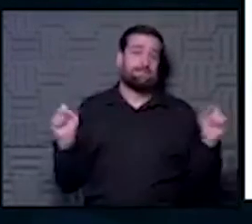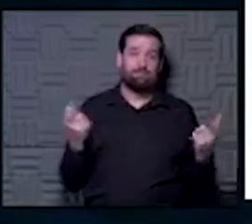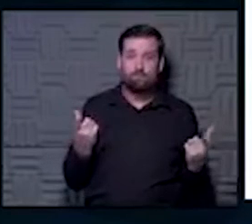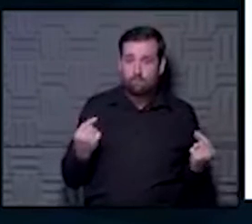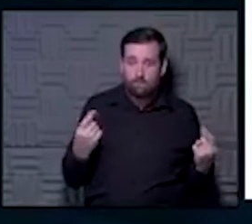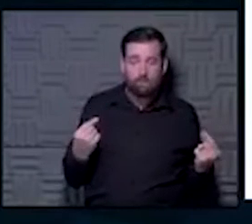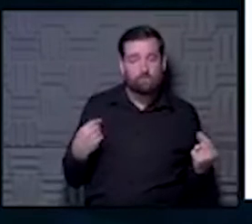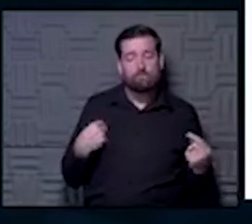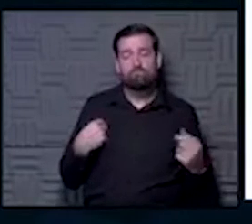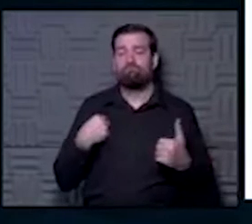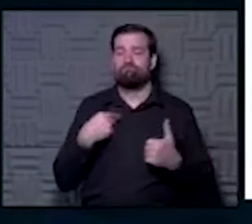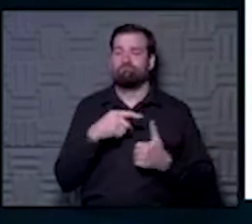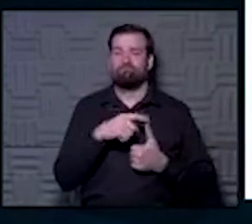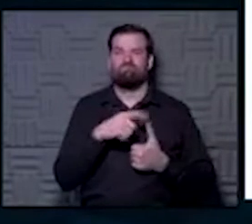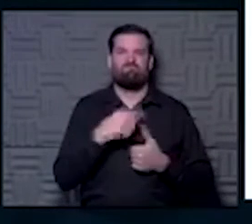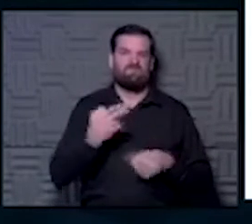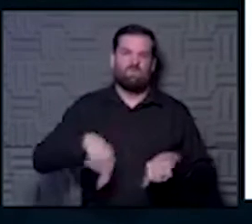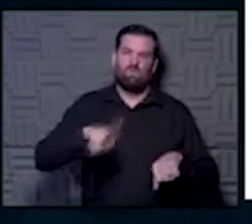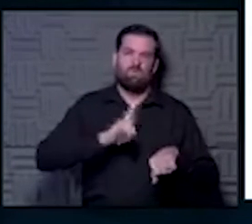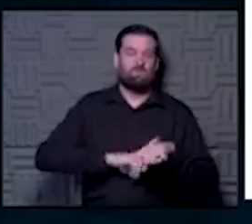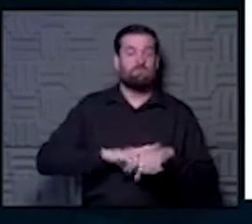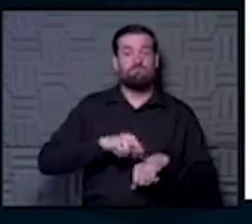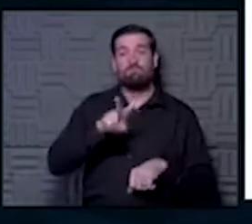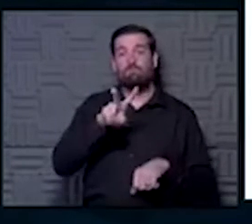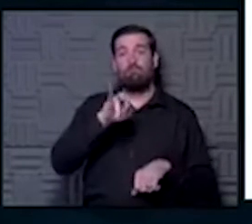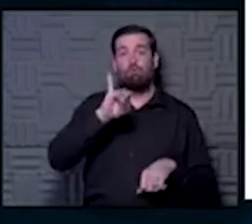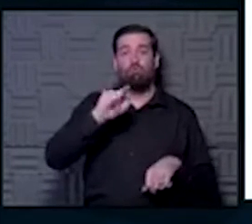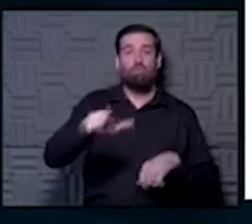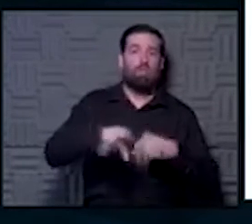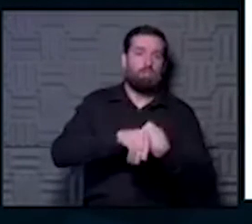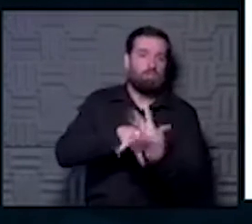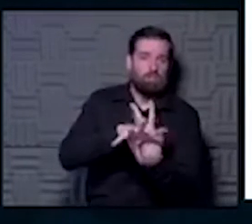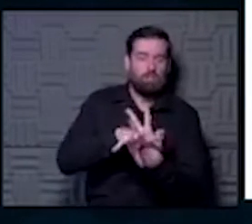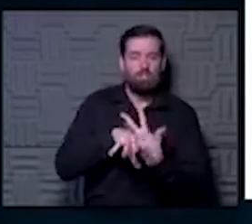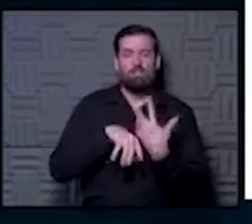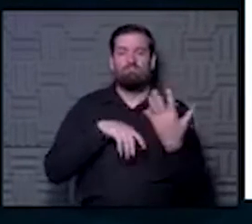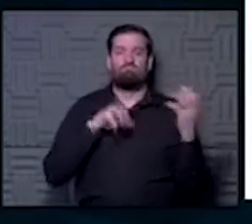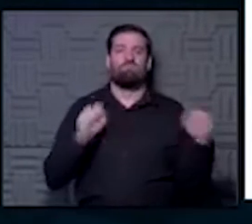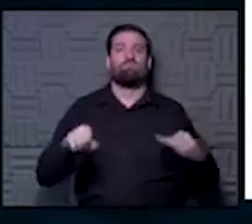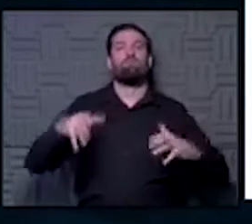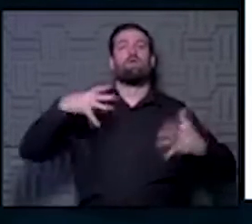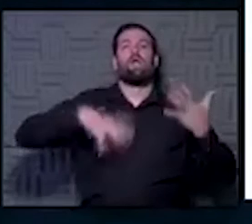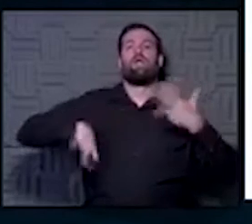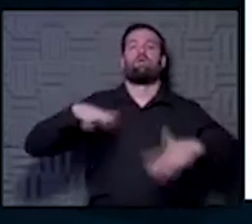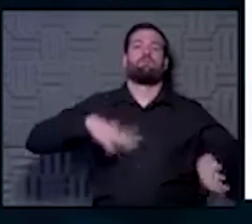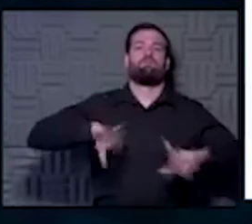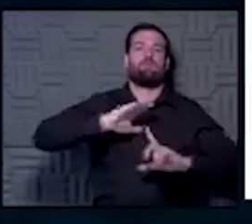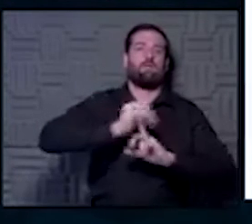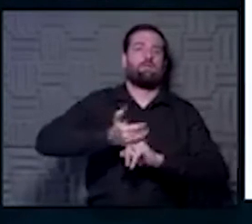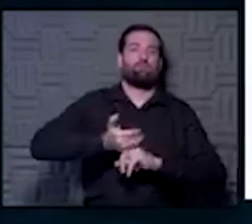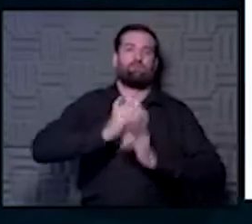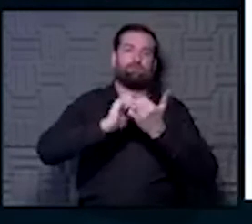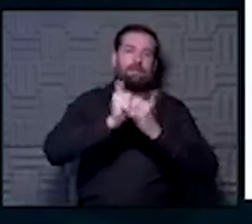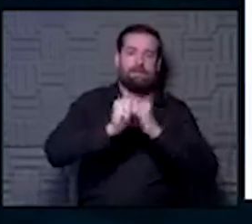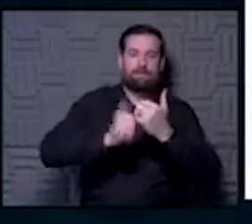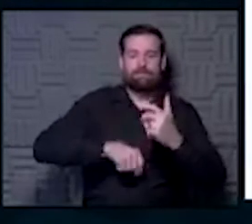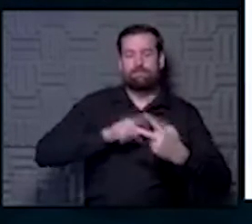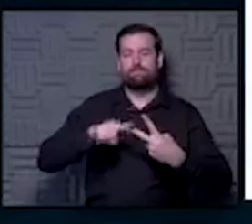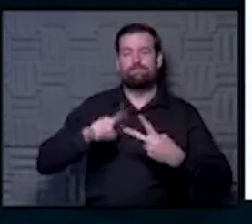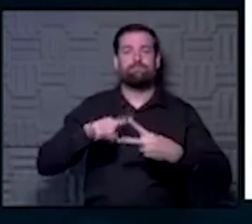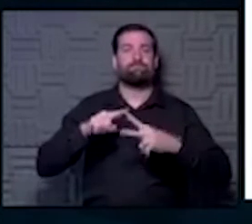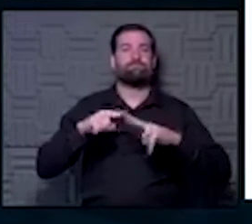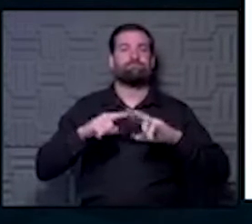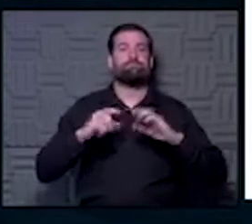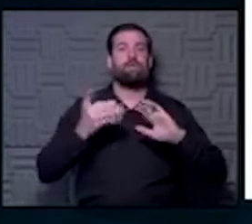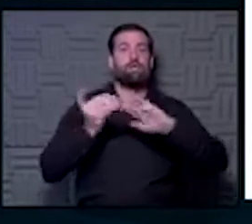things like, of course, if there are virtual celebrations, you can have a virtual costume contest. There are community events as well that are